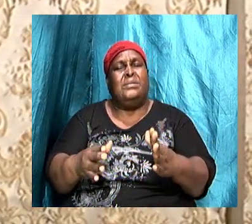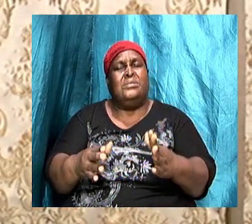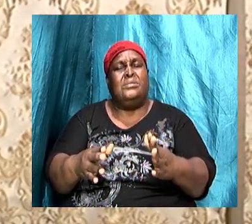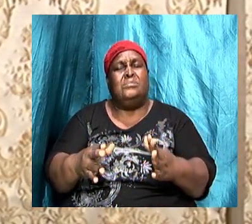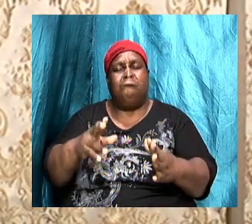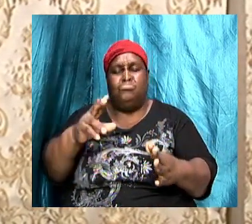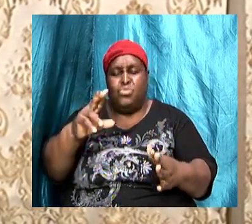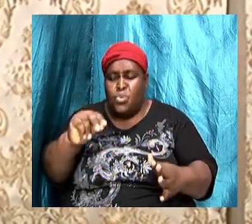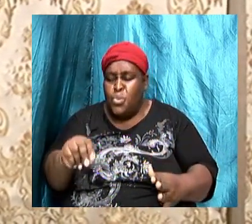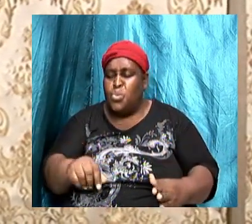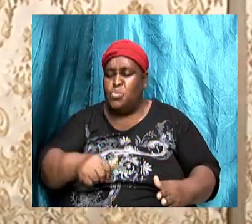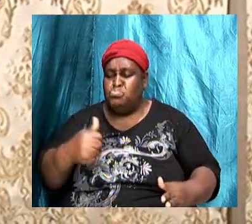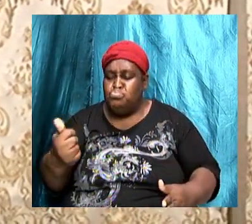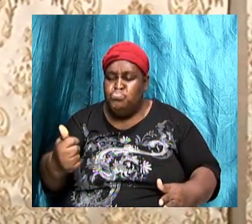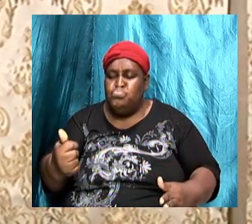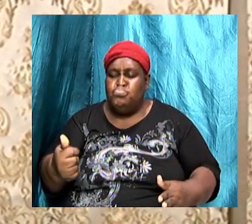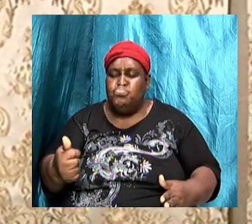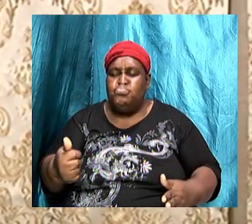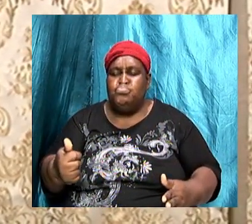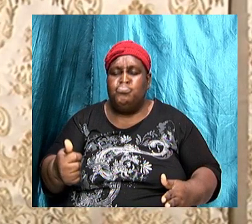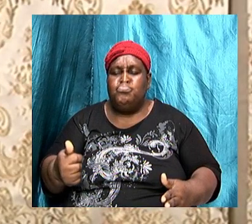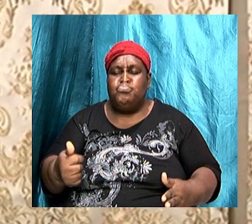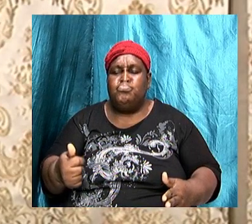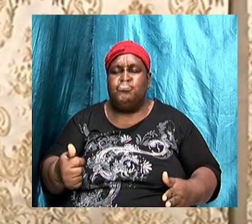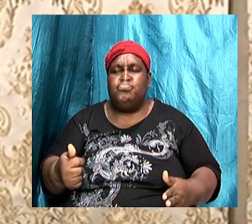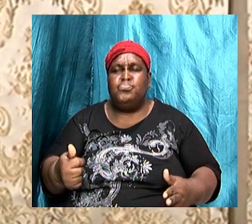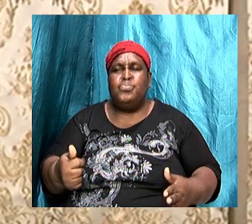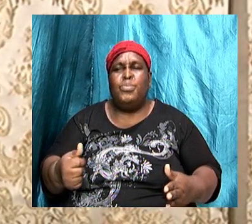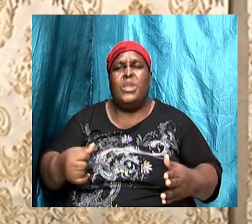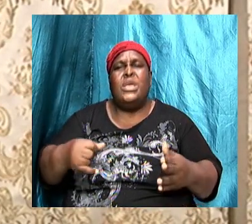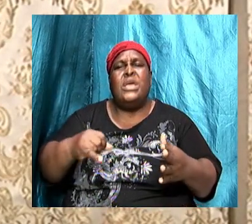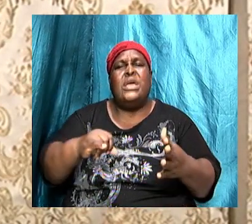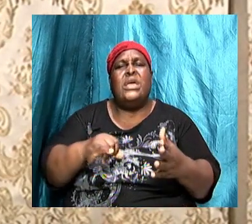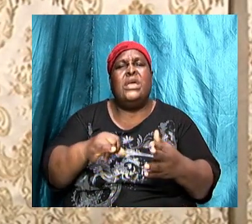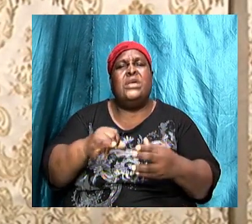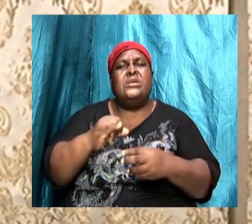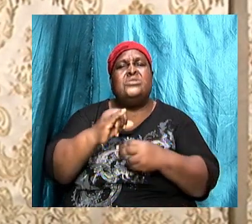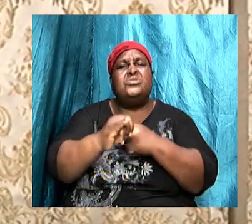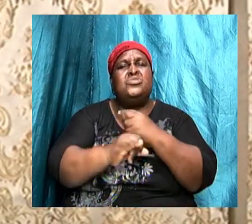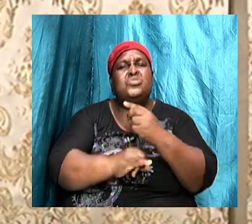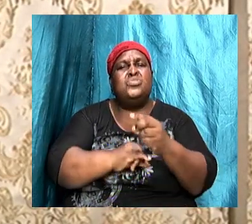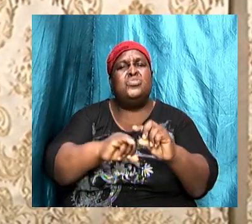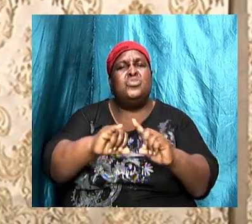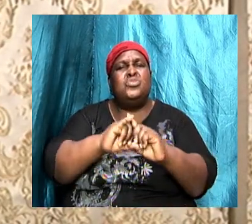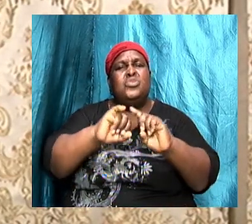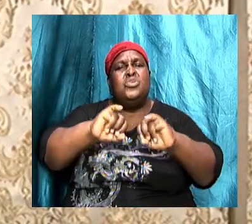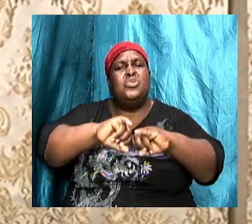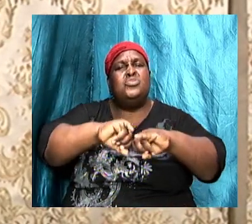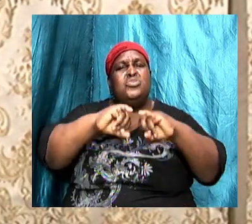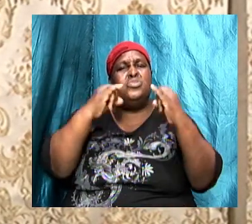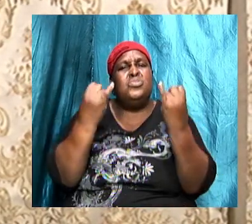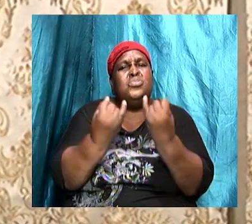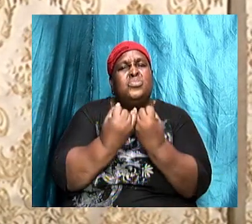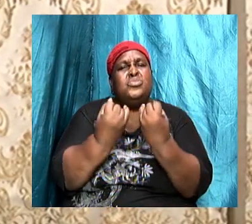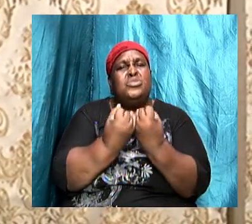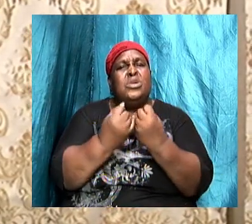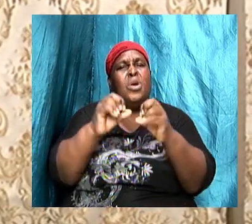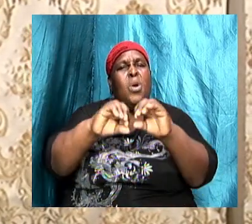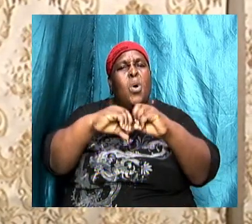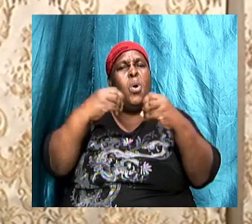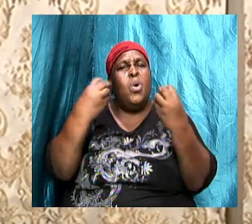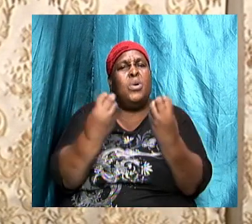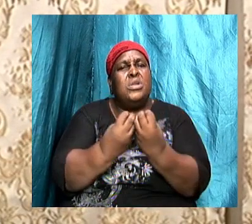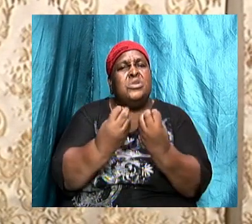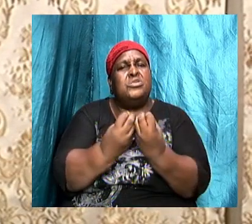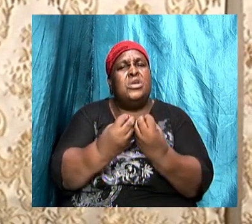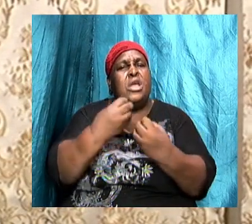no other institution, no organization that can allow us or